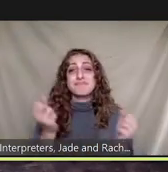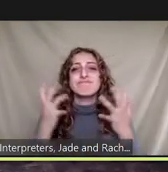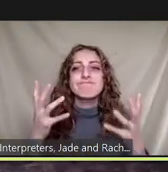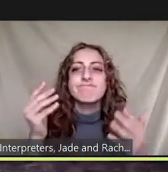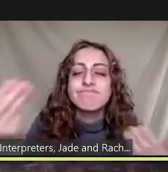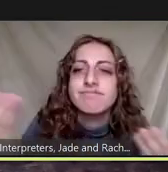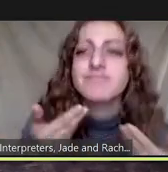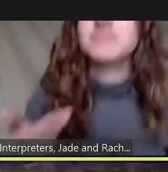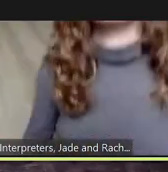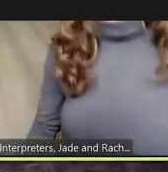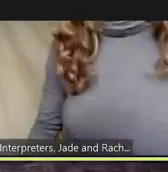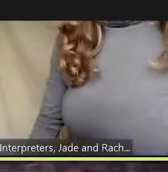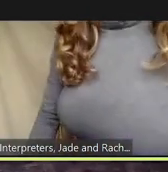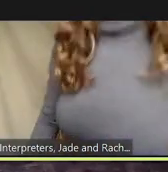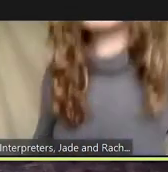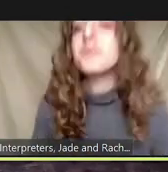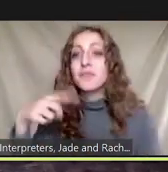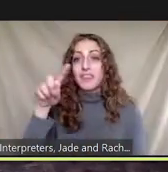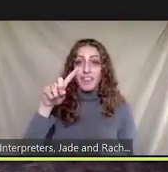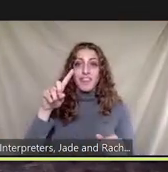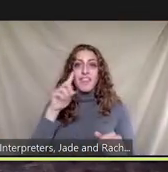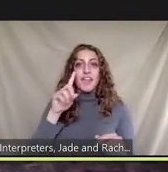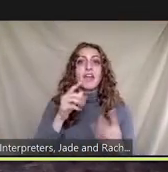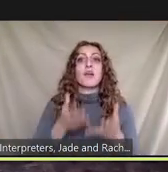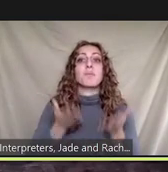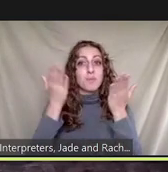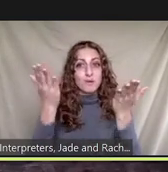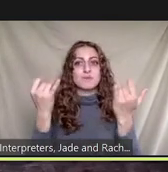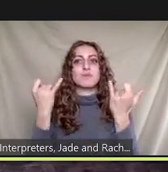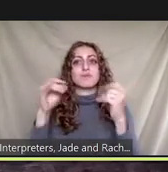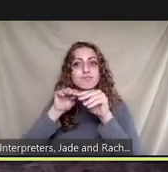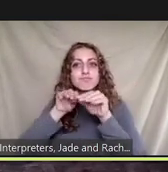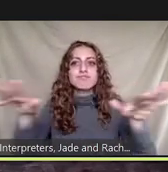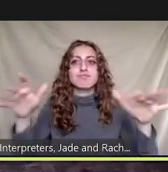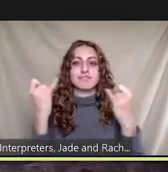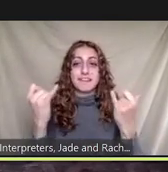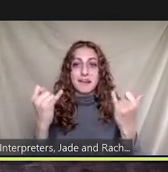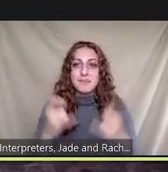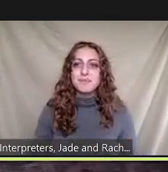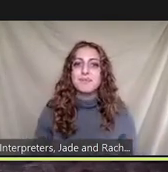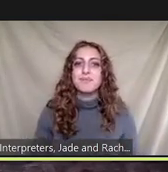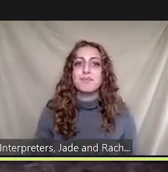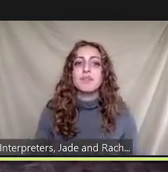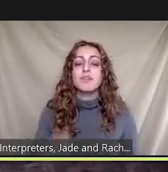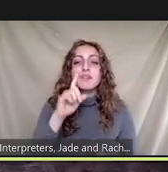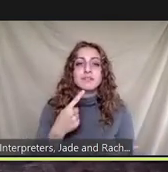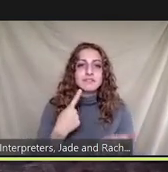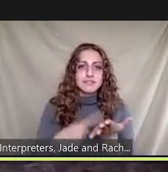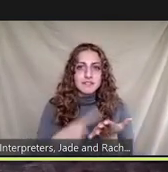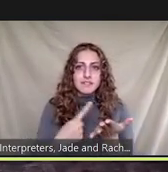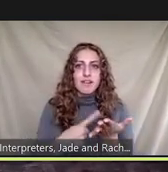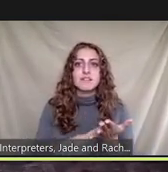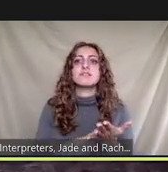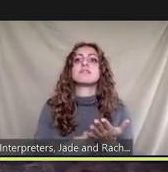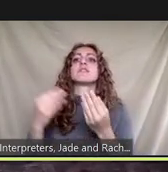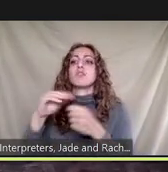proposals just went out today so hopefully you'll see that from the epa and check it out i'm going to talk to you a little bit about the convergence with